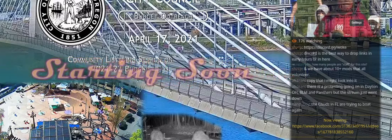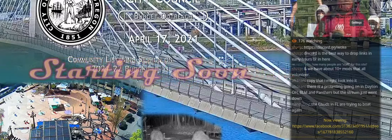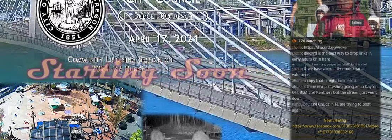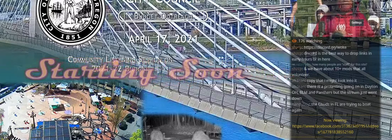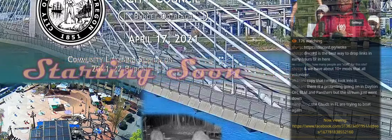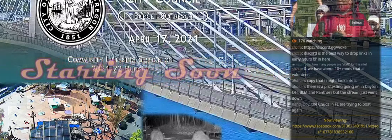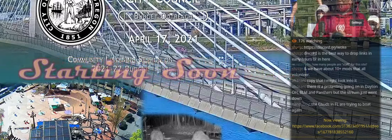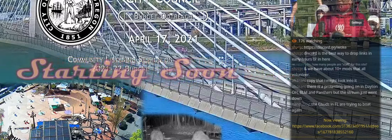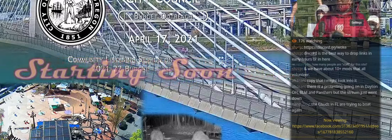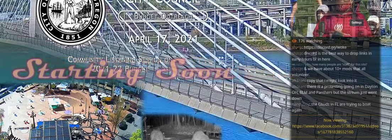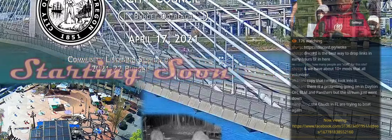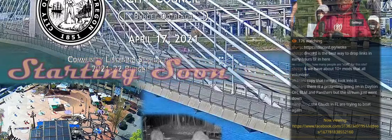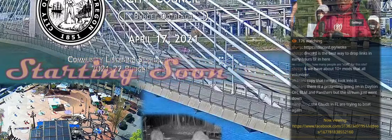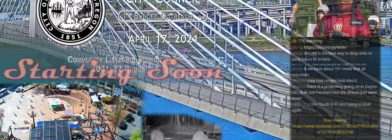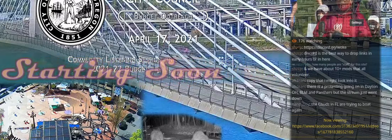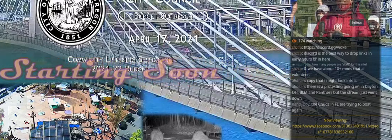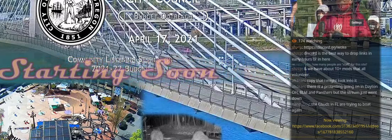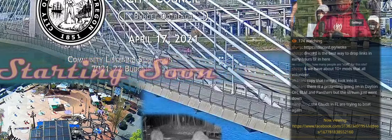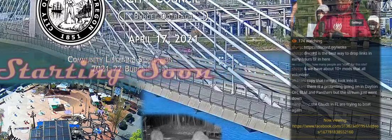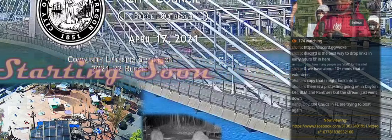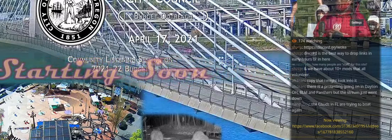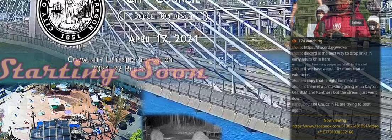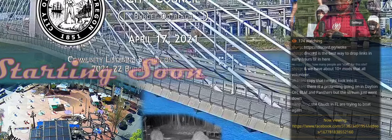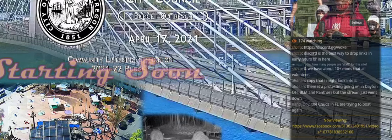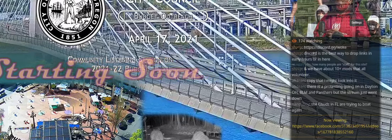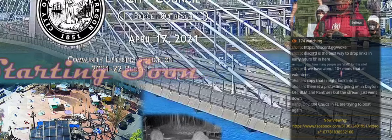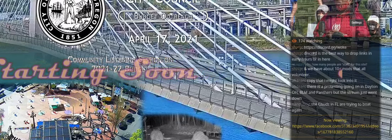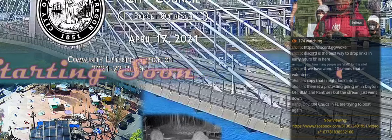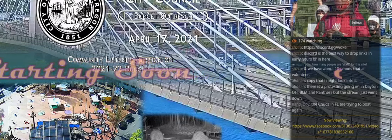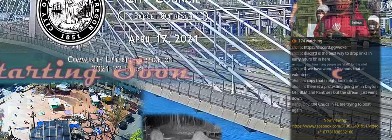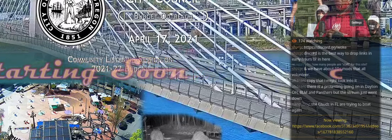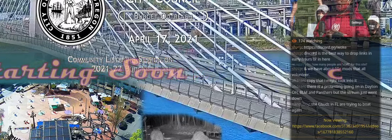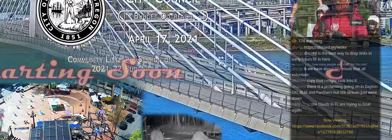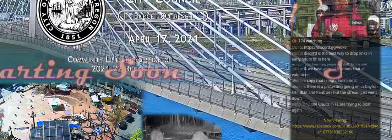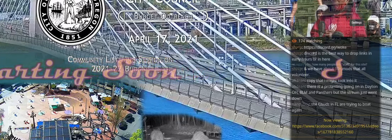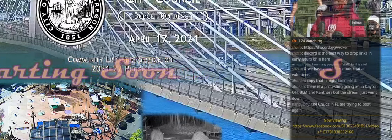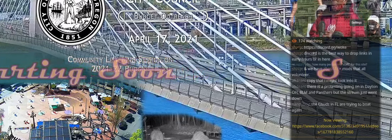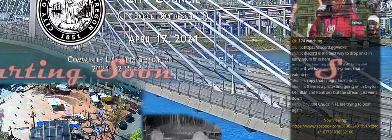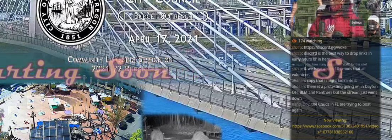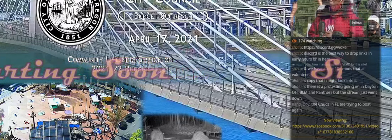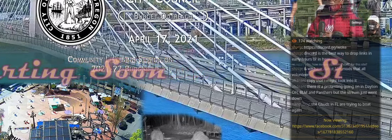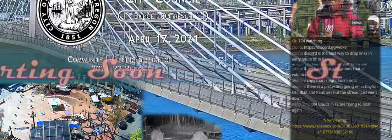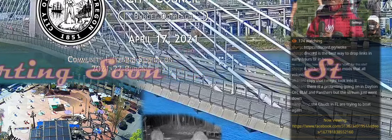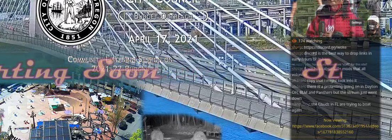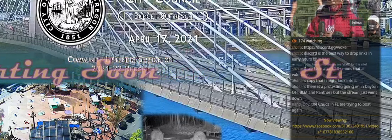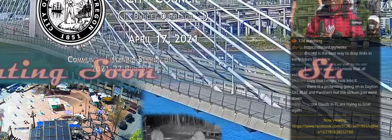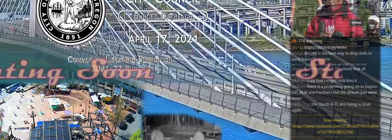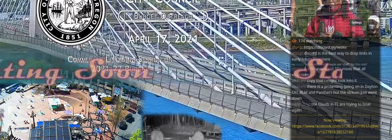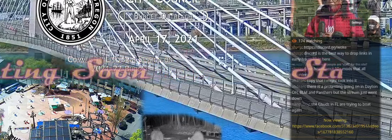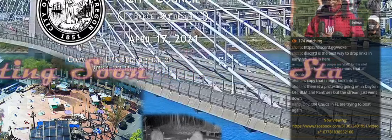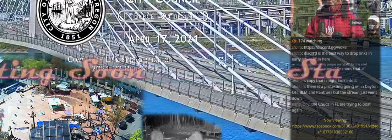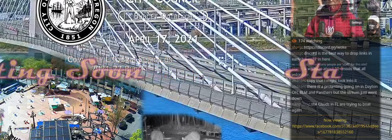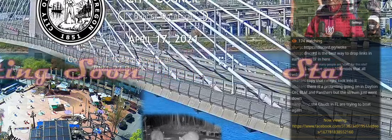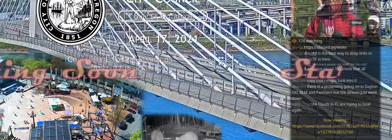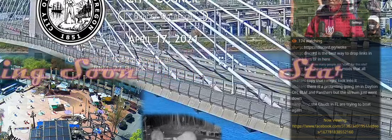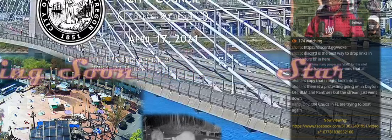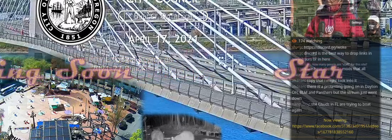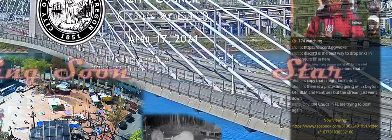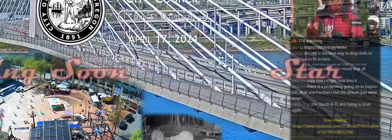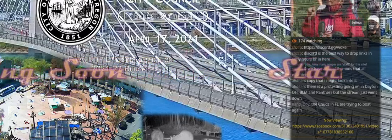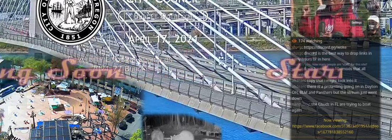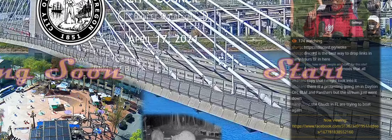KOAB FM Bend, KRBM FM Pendleton, KOBK FM Baker City, KTVR FM LeGrand,